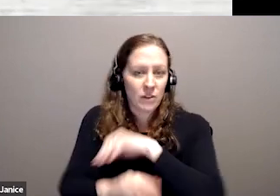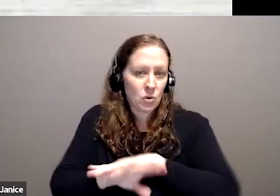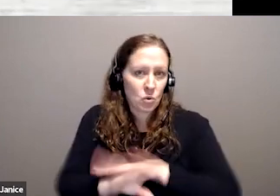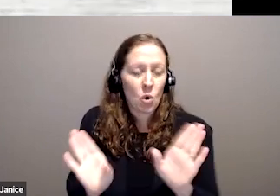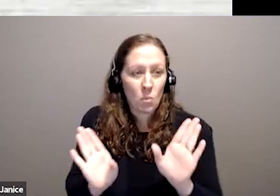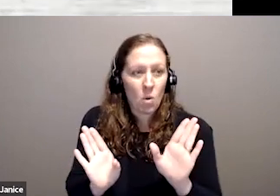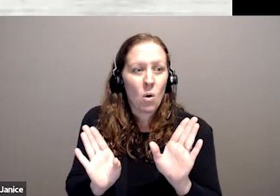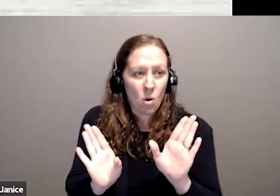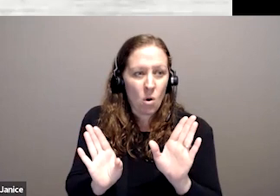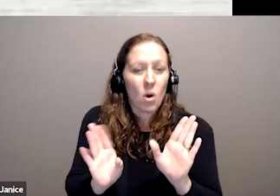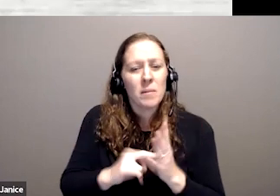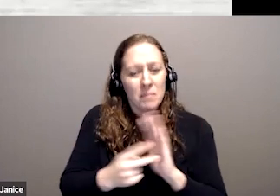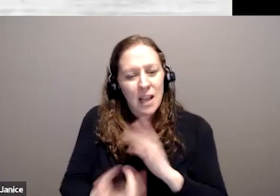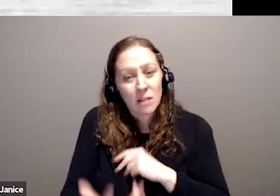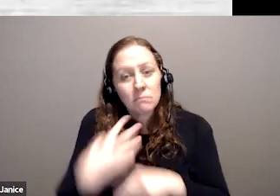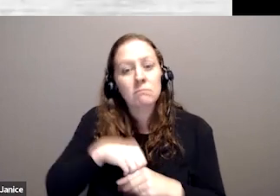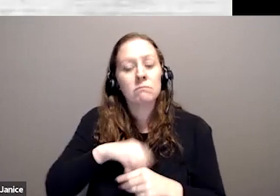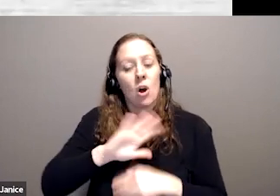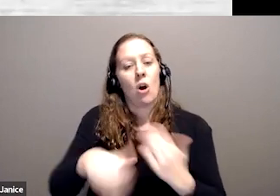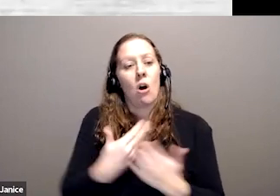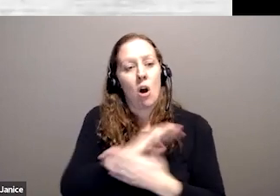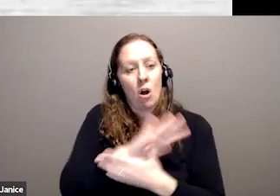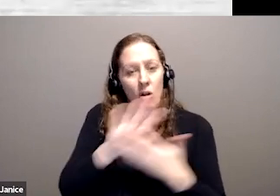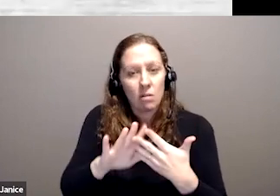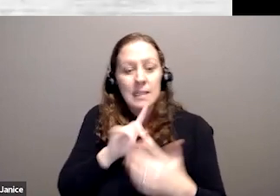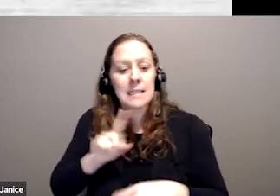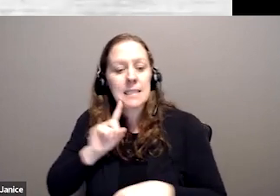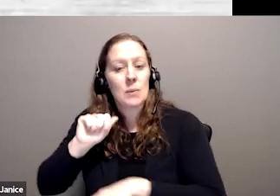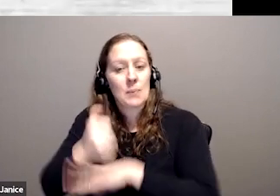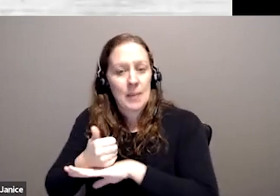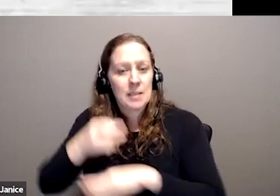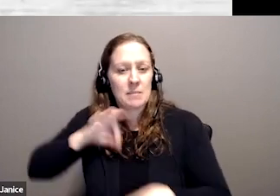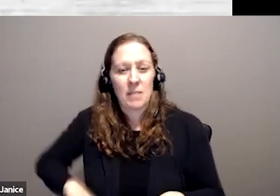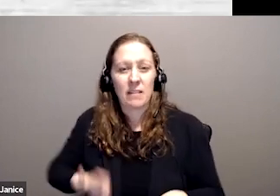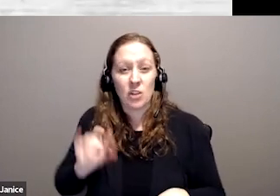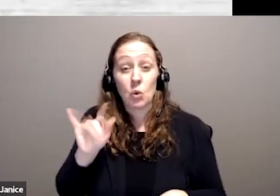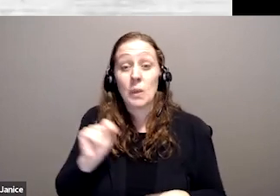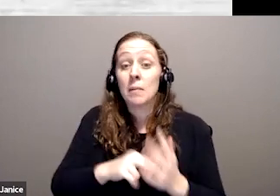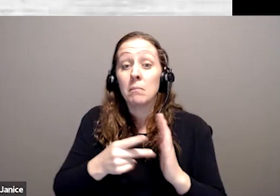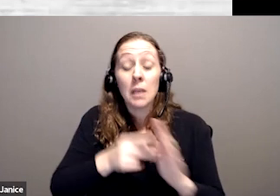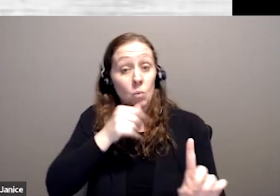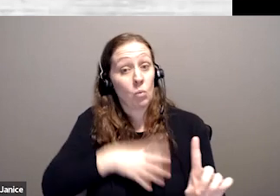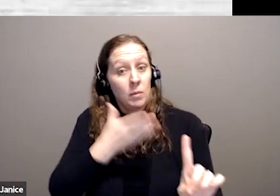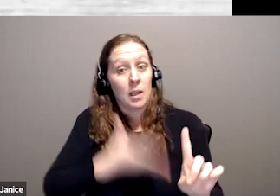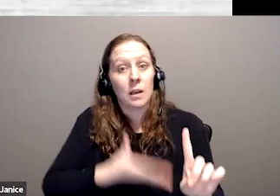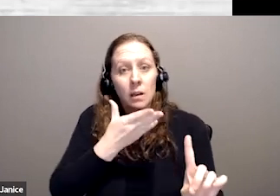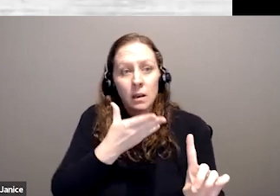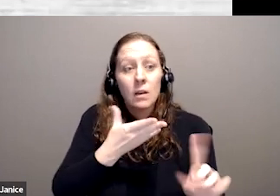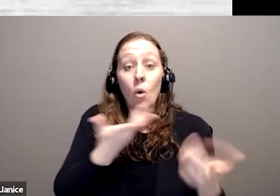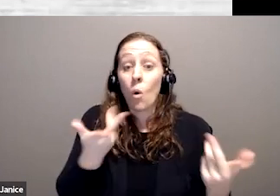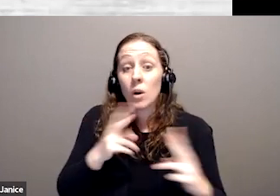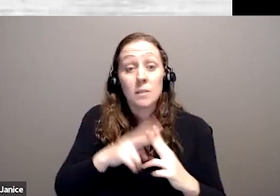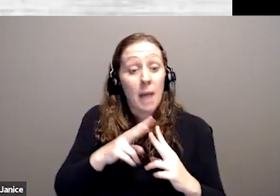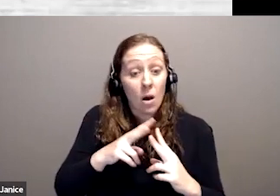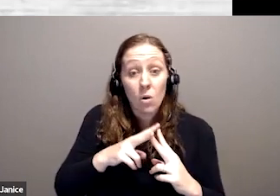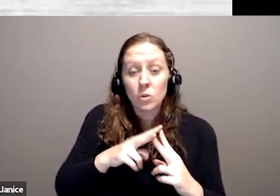program incorporating all major features of a single base benefit unit so that a woman, a spouse would